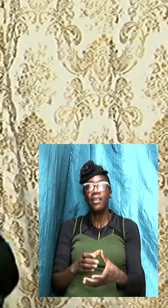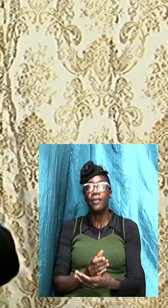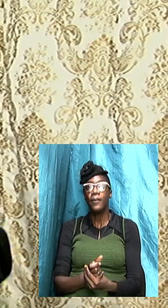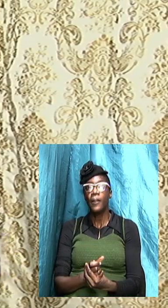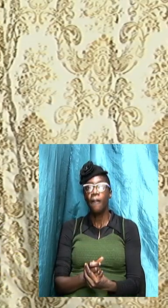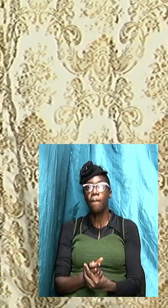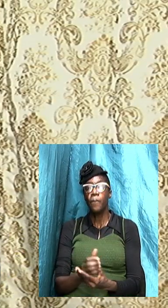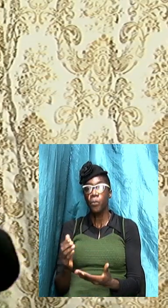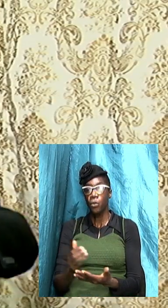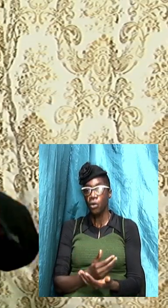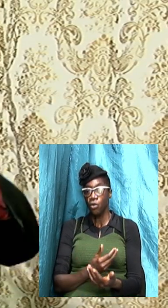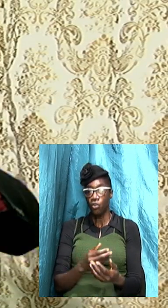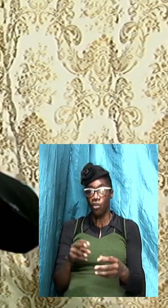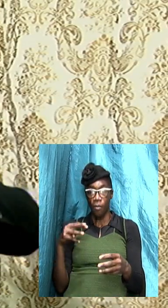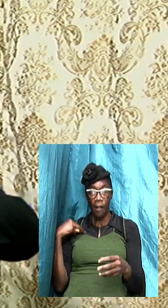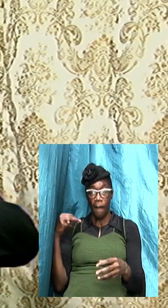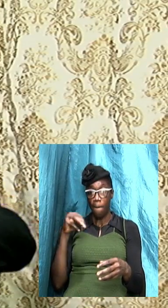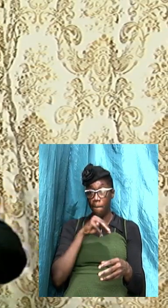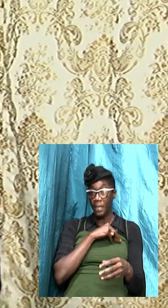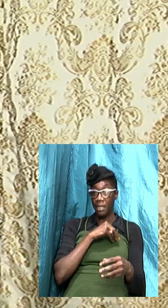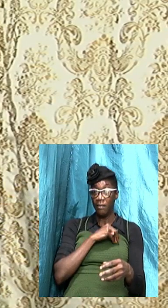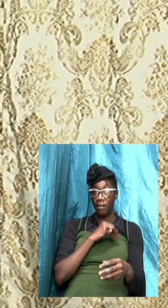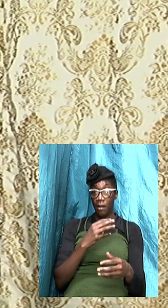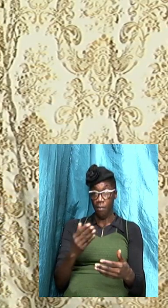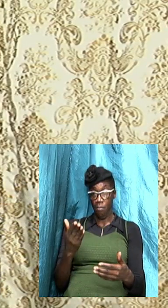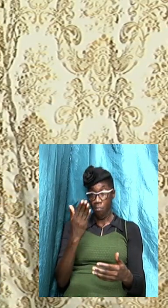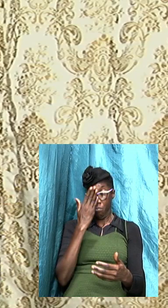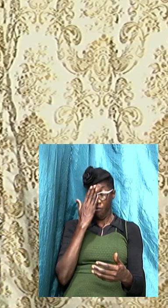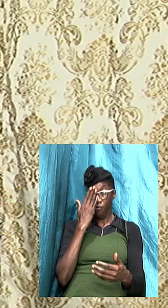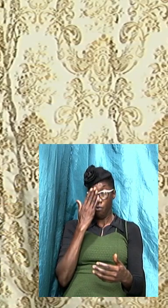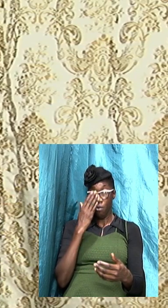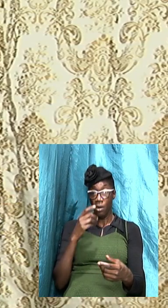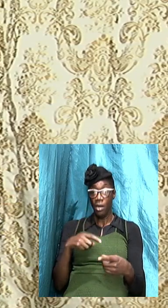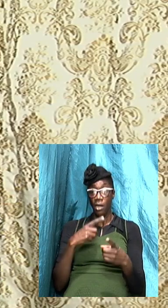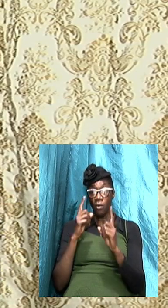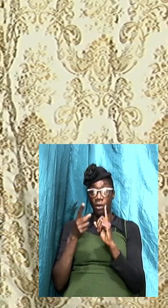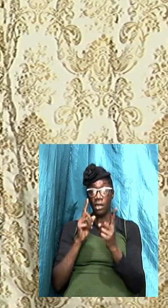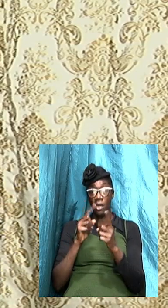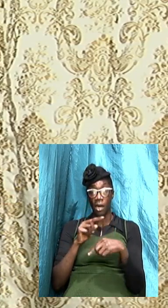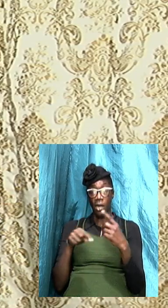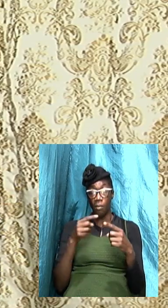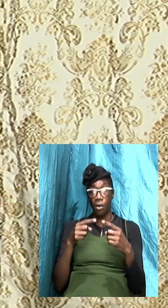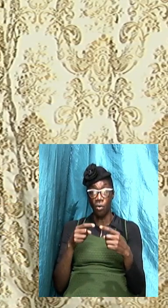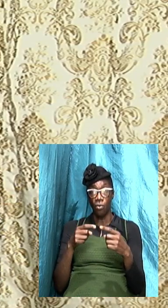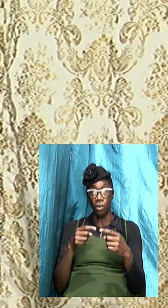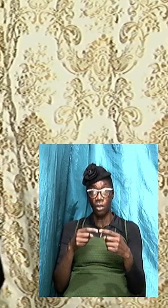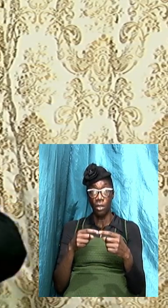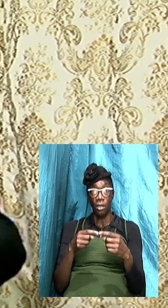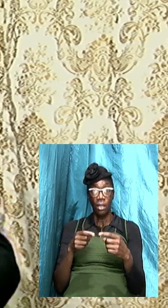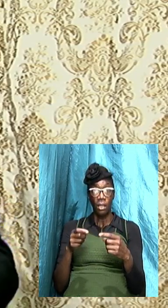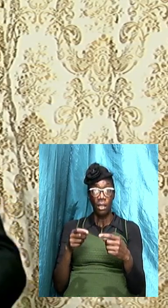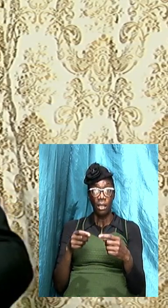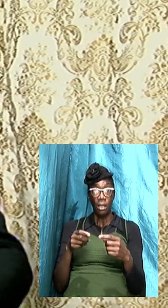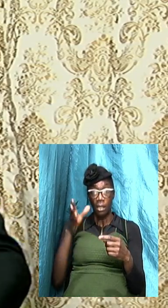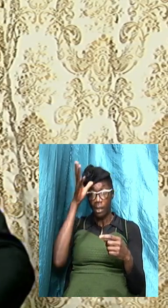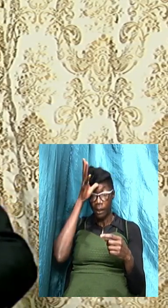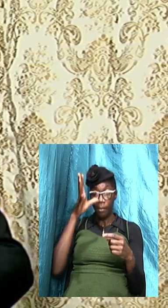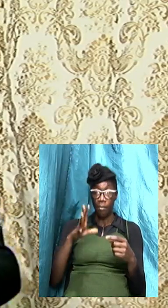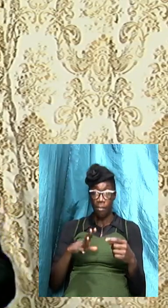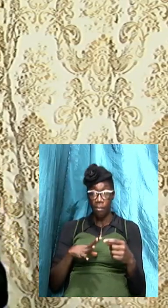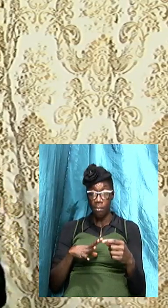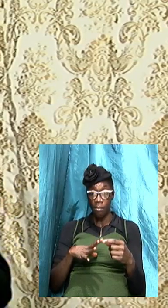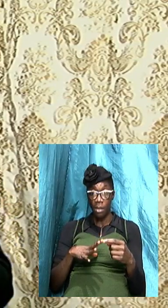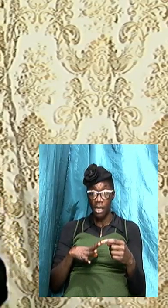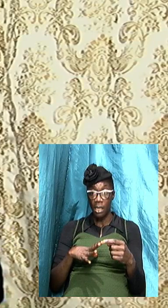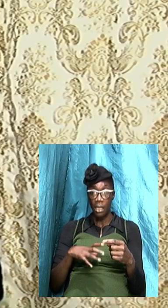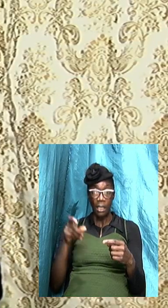some of these ministers even before if they're going to mention something about homosexuality the first thing that comes out of their